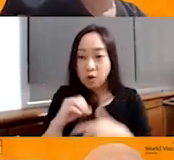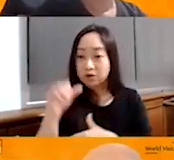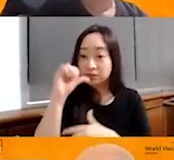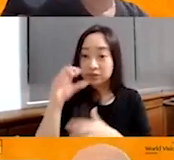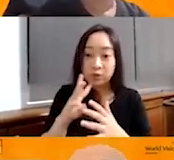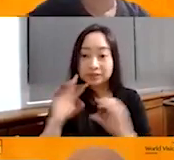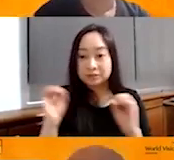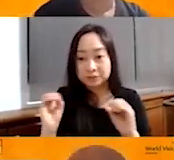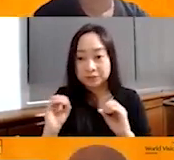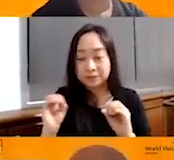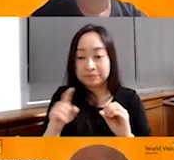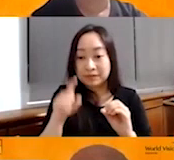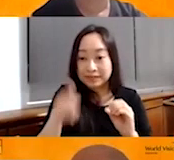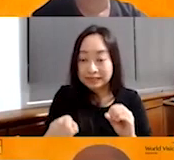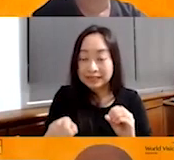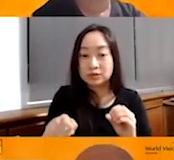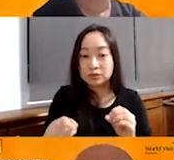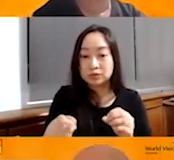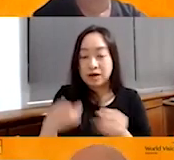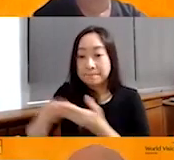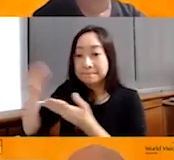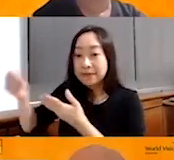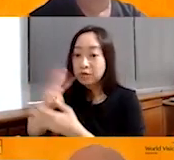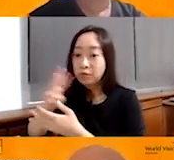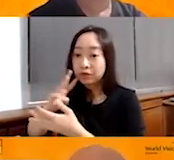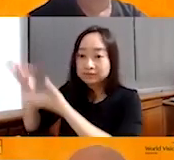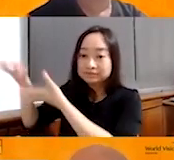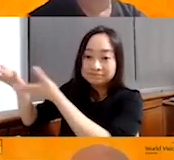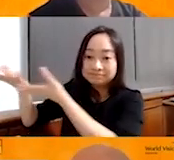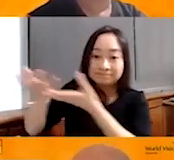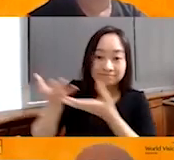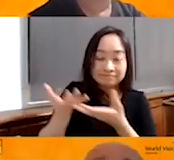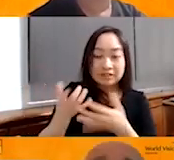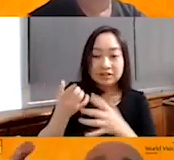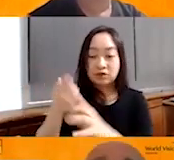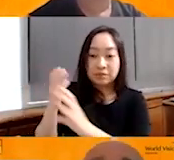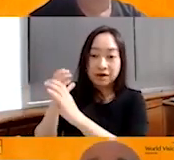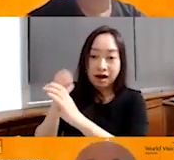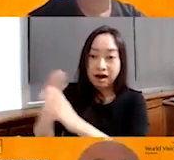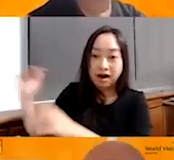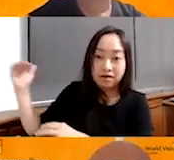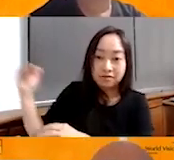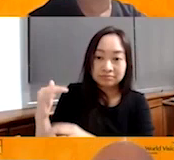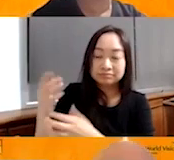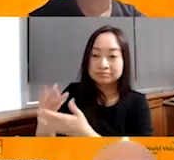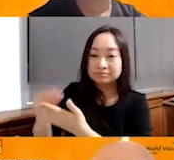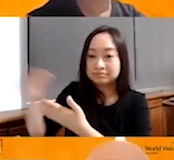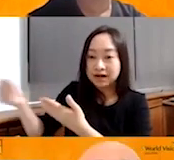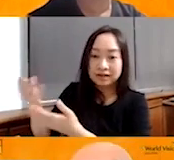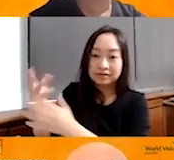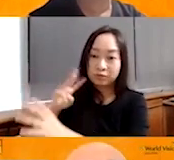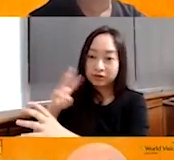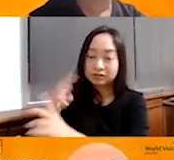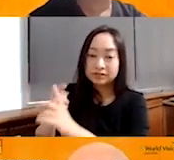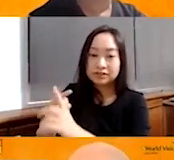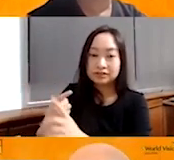They need to buy water from some cars that they bring the water from some